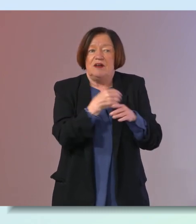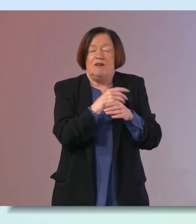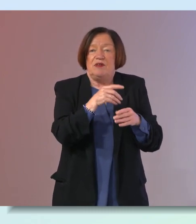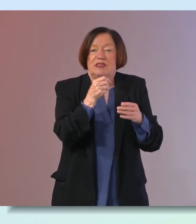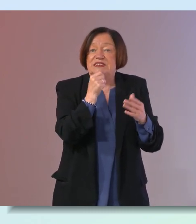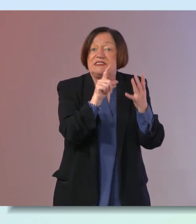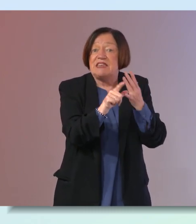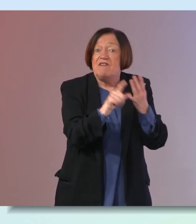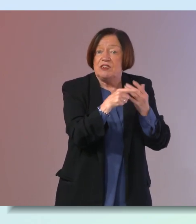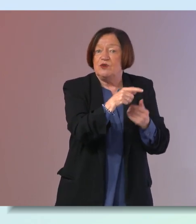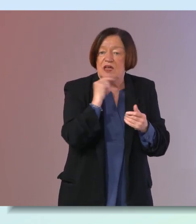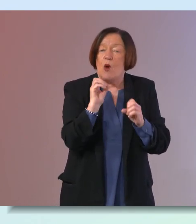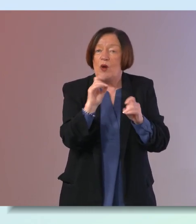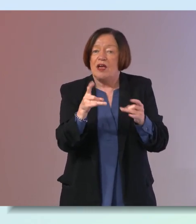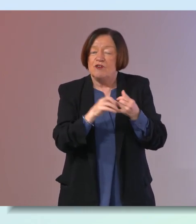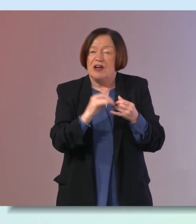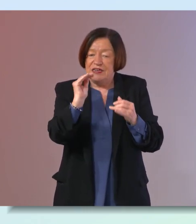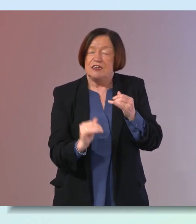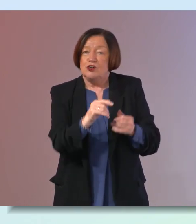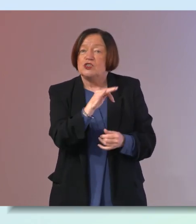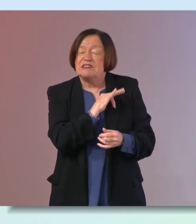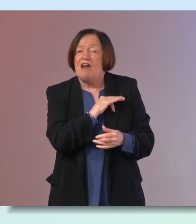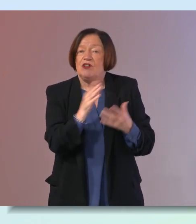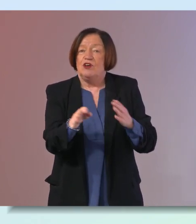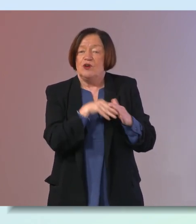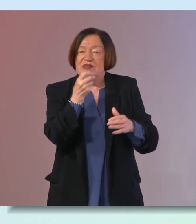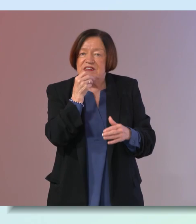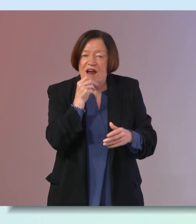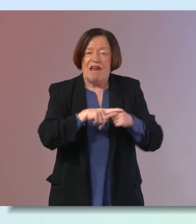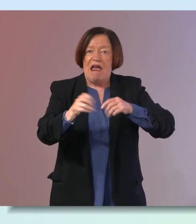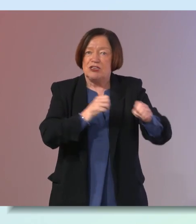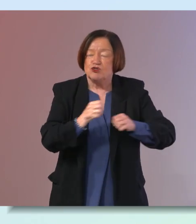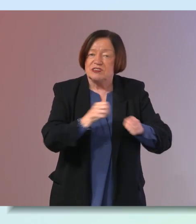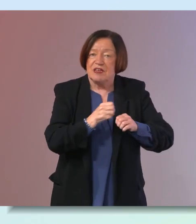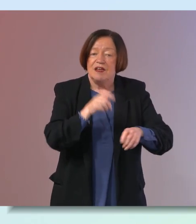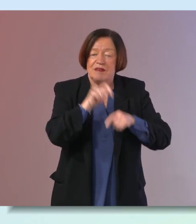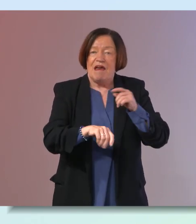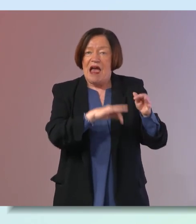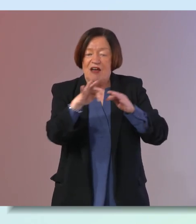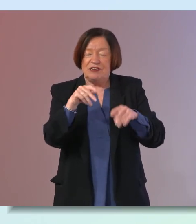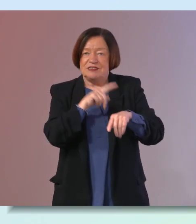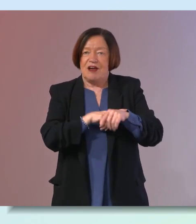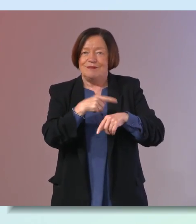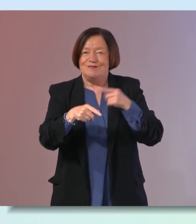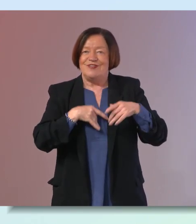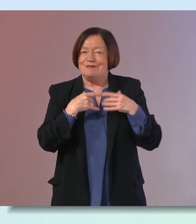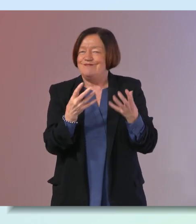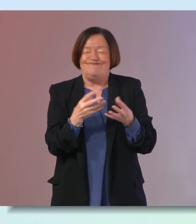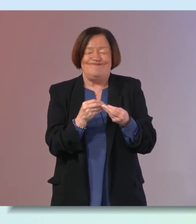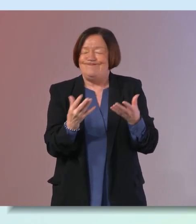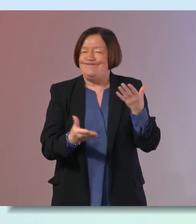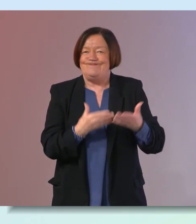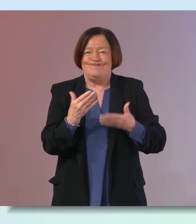you'd say okay maybe try and get it down yourself with diet and exercise but then after a certain point you feel take a statin